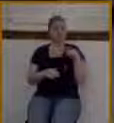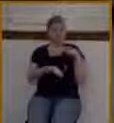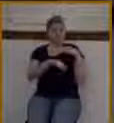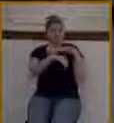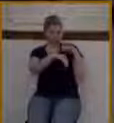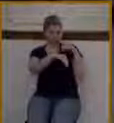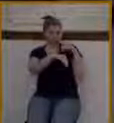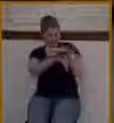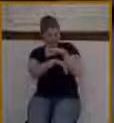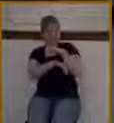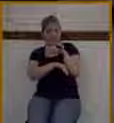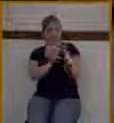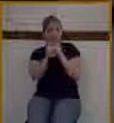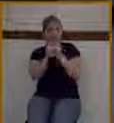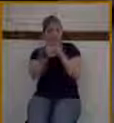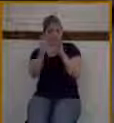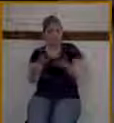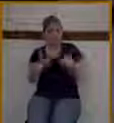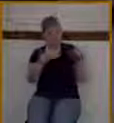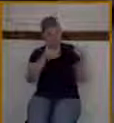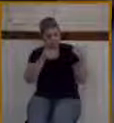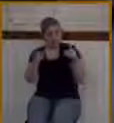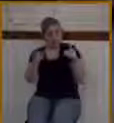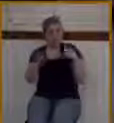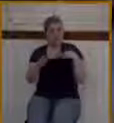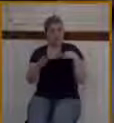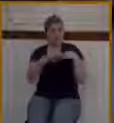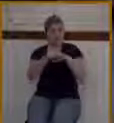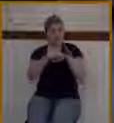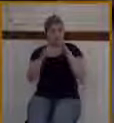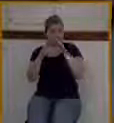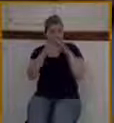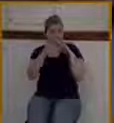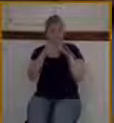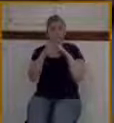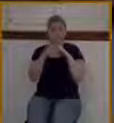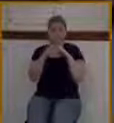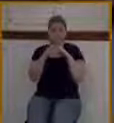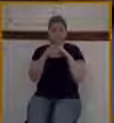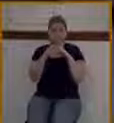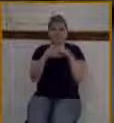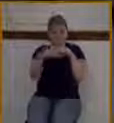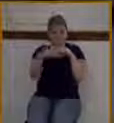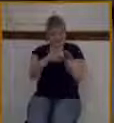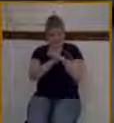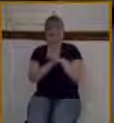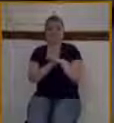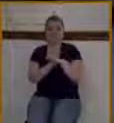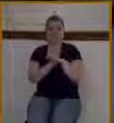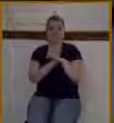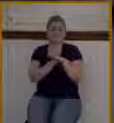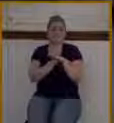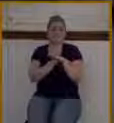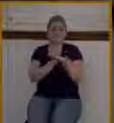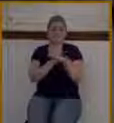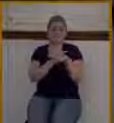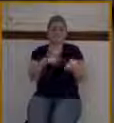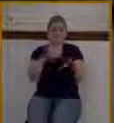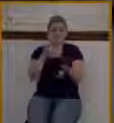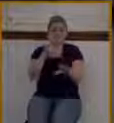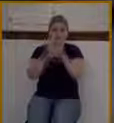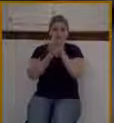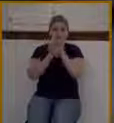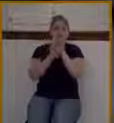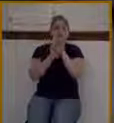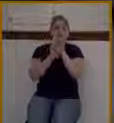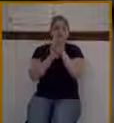unto them, Go your way into the village over against you, and as soon as ye be entered into it, ye shall find a